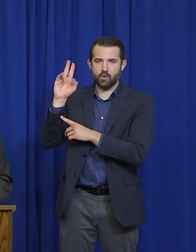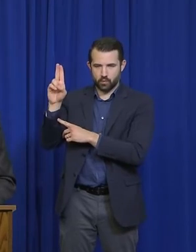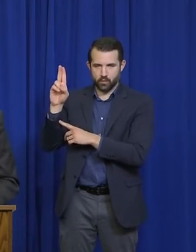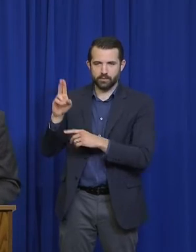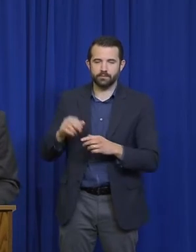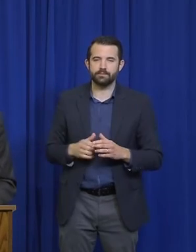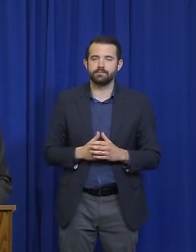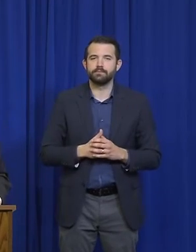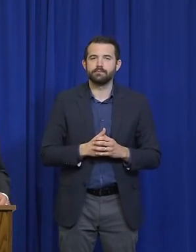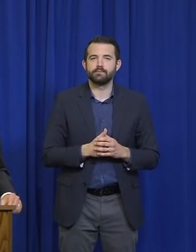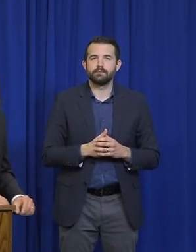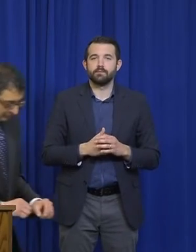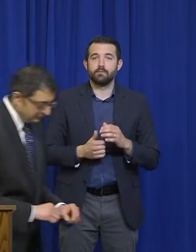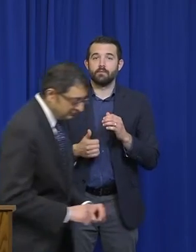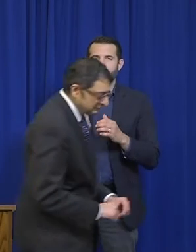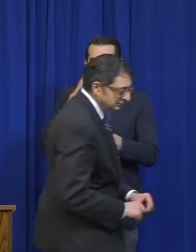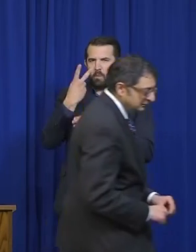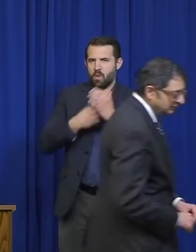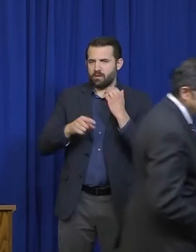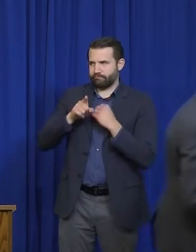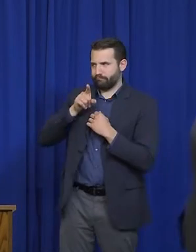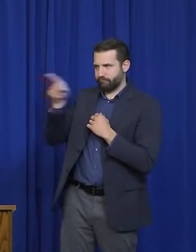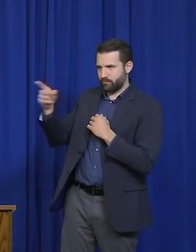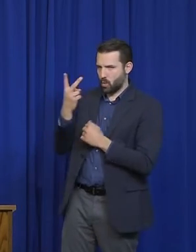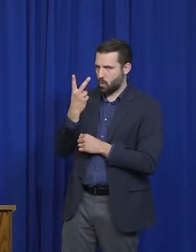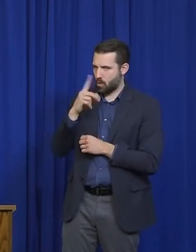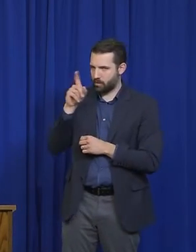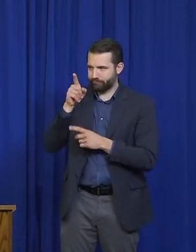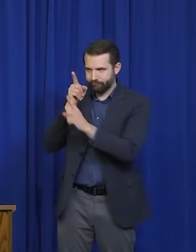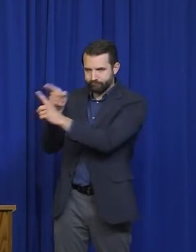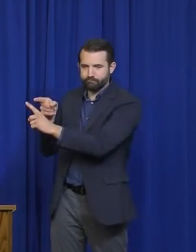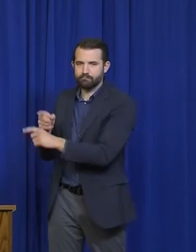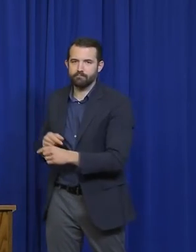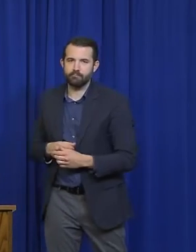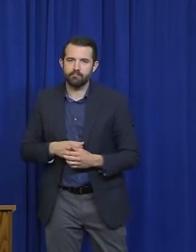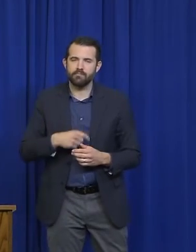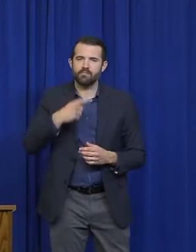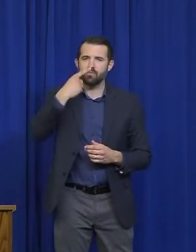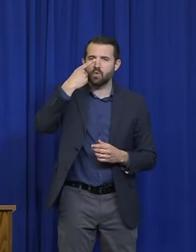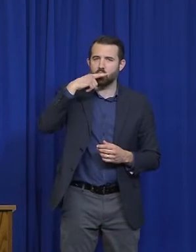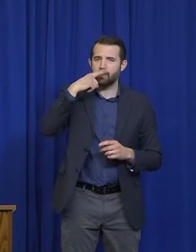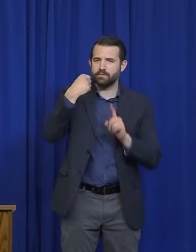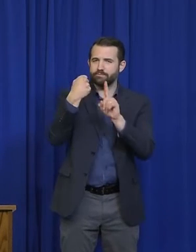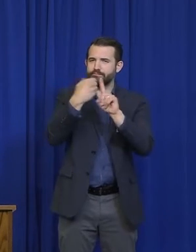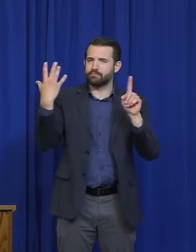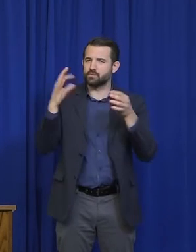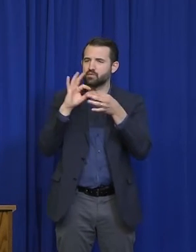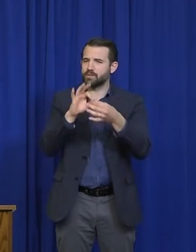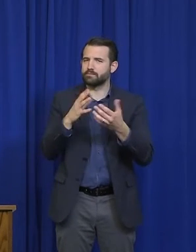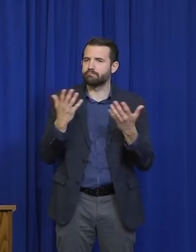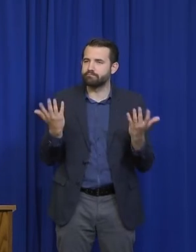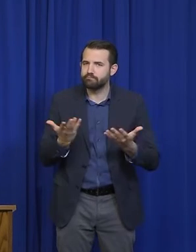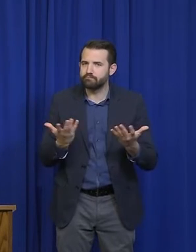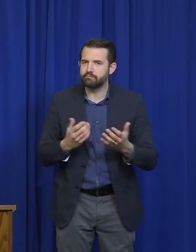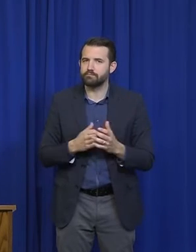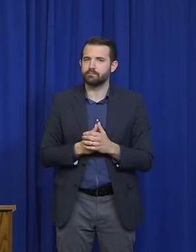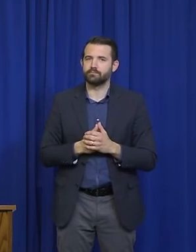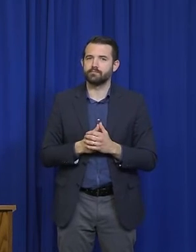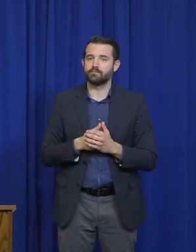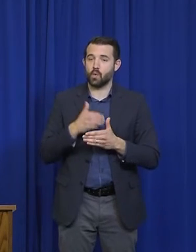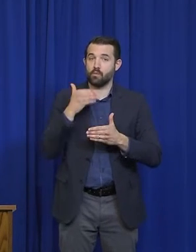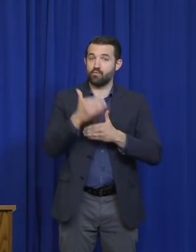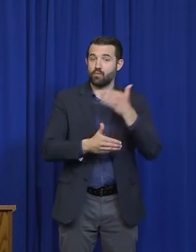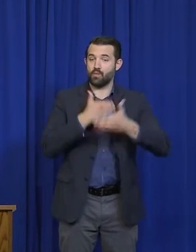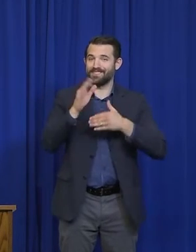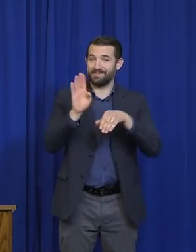questions are for Governor Mills today. Governor Mills, could you please say more about the process that businesses are going to need to complete in order to be